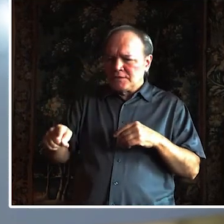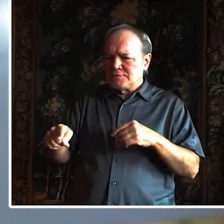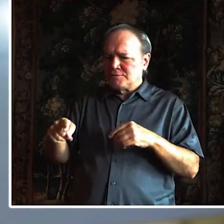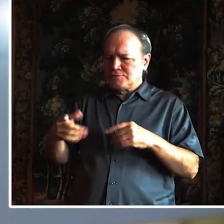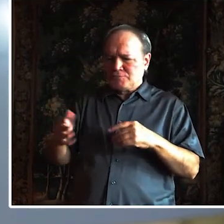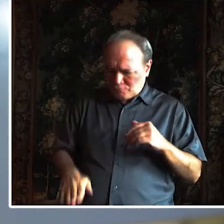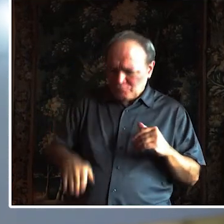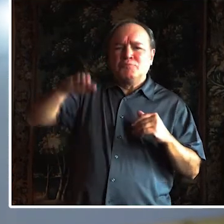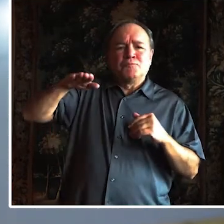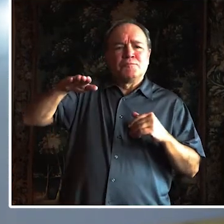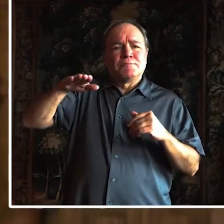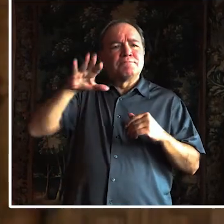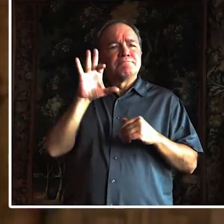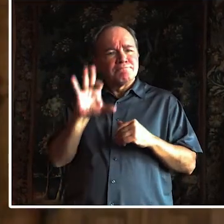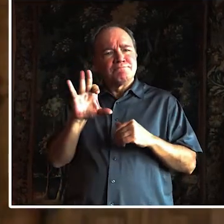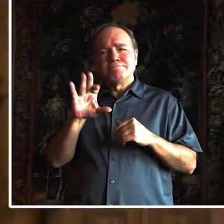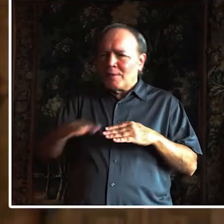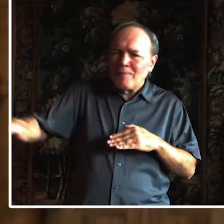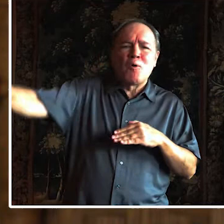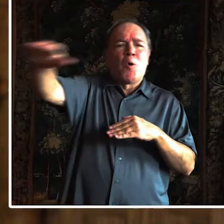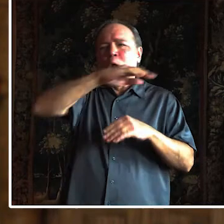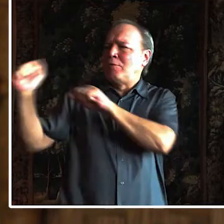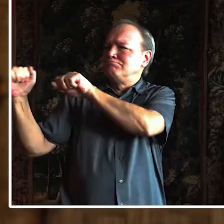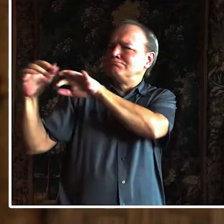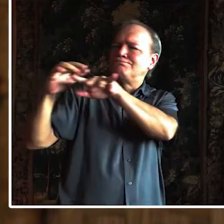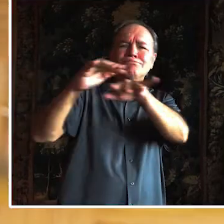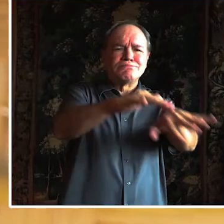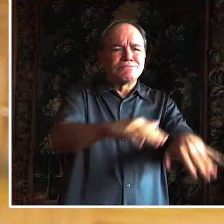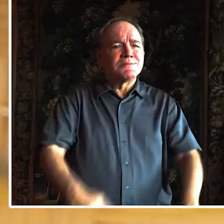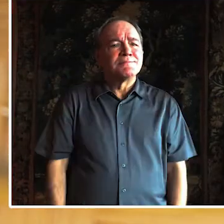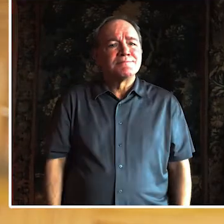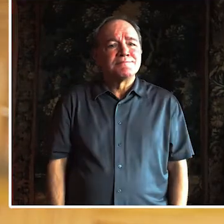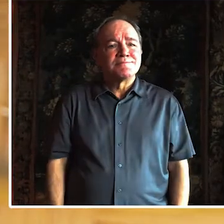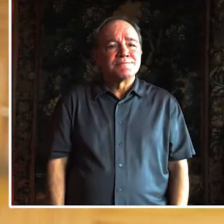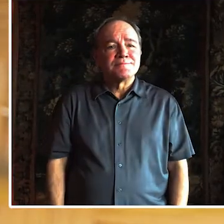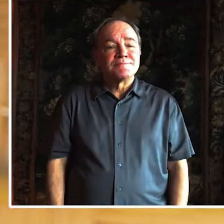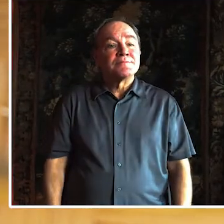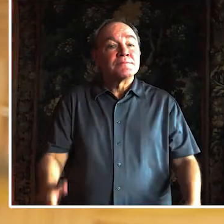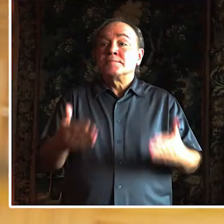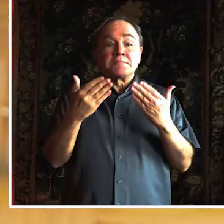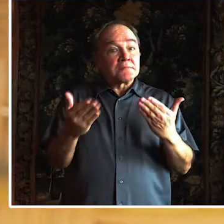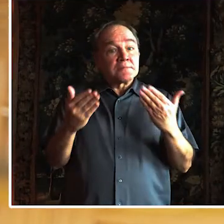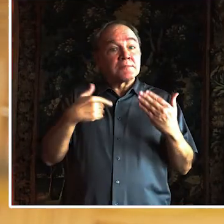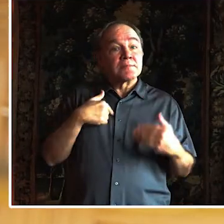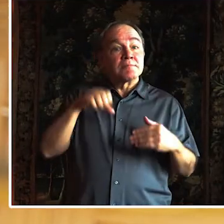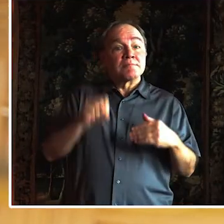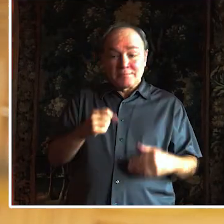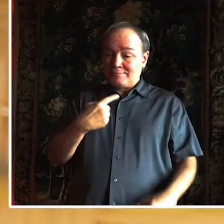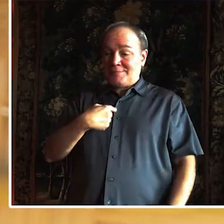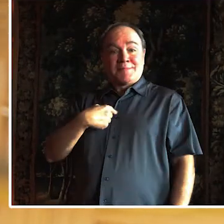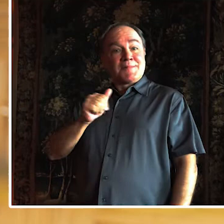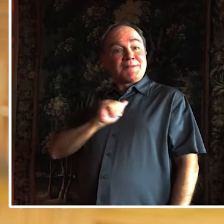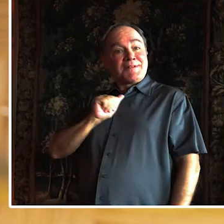Now I can go to the toilet by myself. I feel better. It would be good if more latrines like this